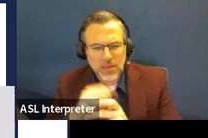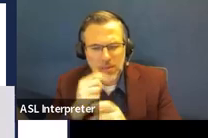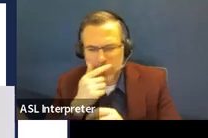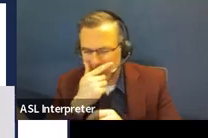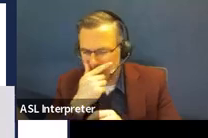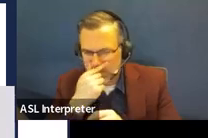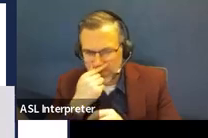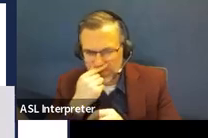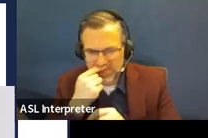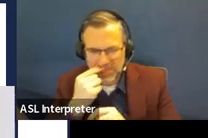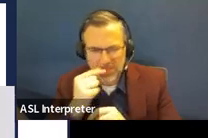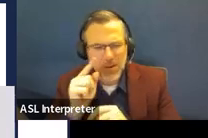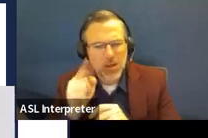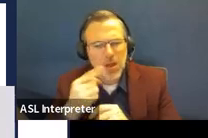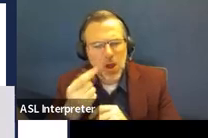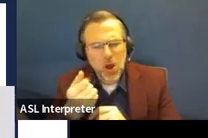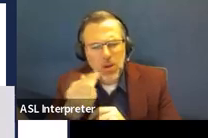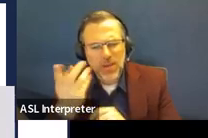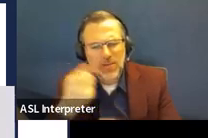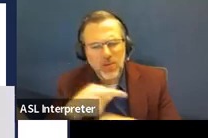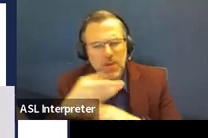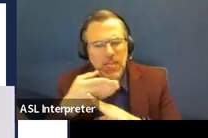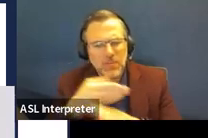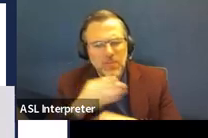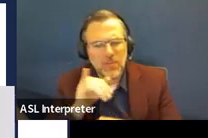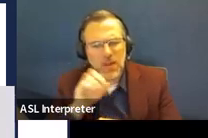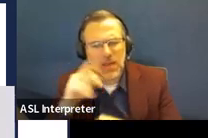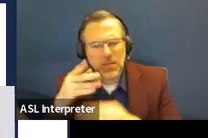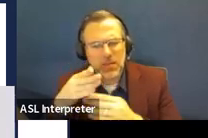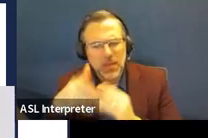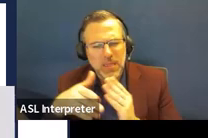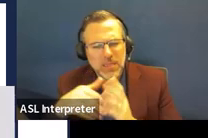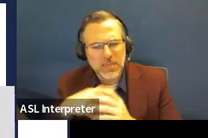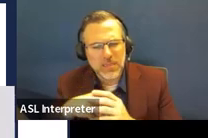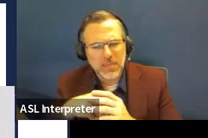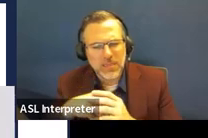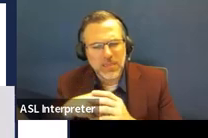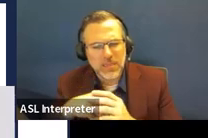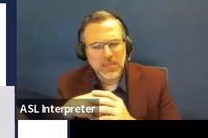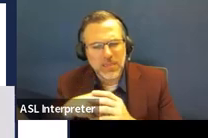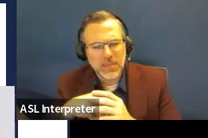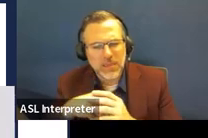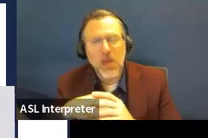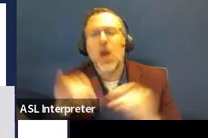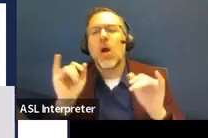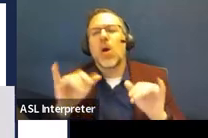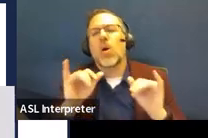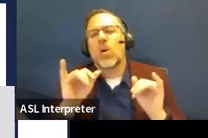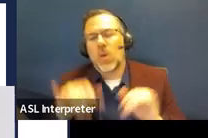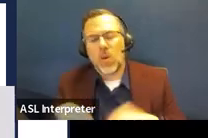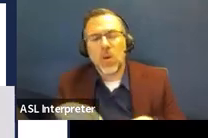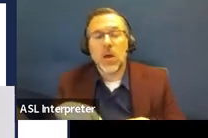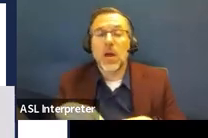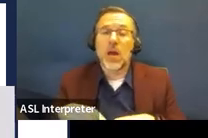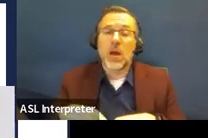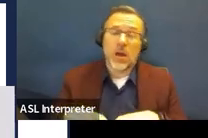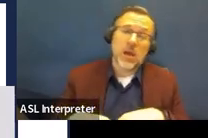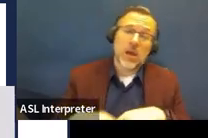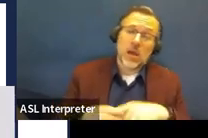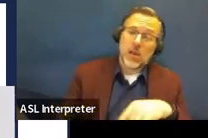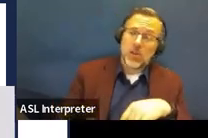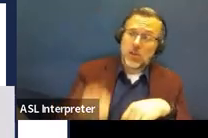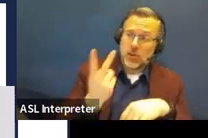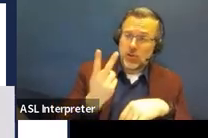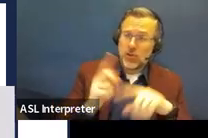A few days before the IEP ends. Oh, I get that. And that's where the two different timelines come in,